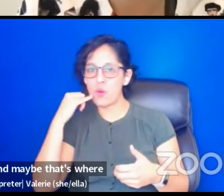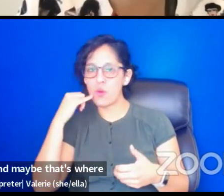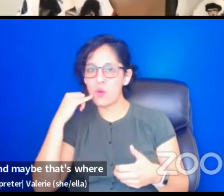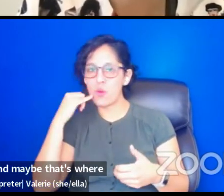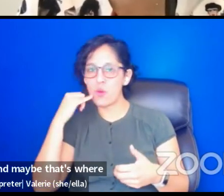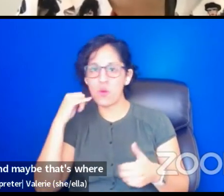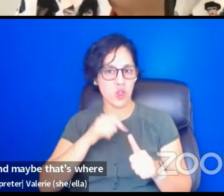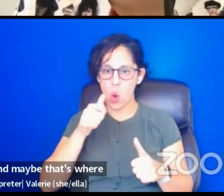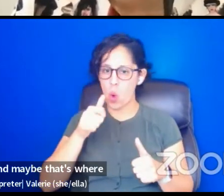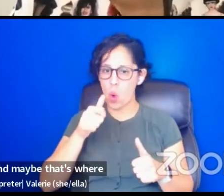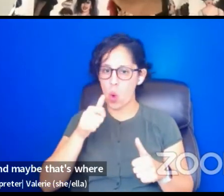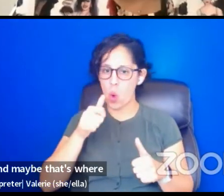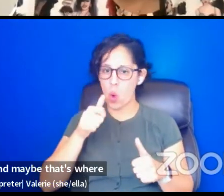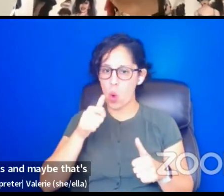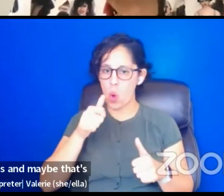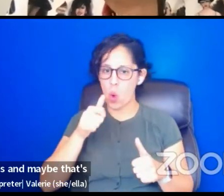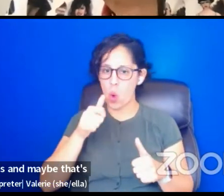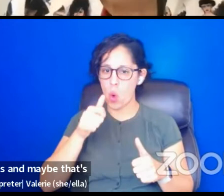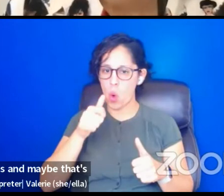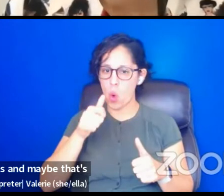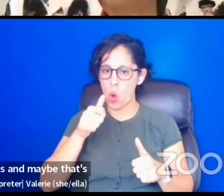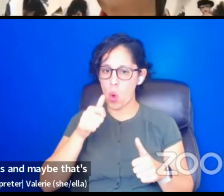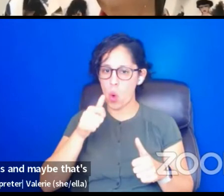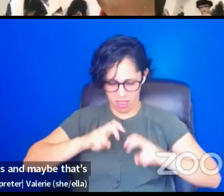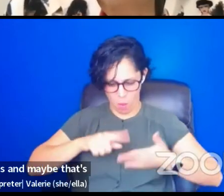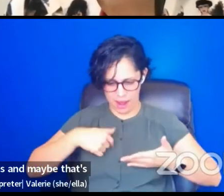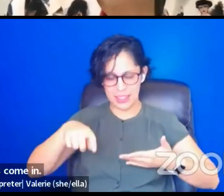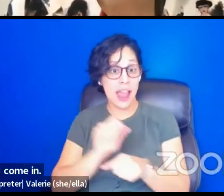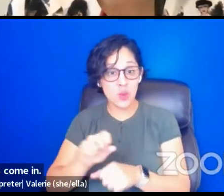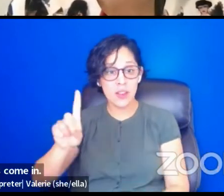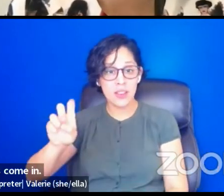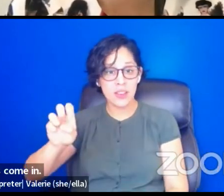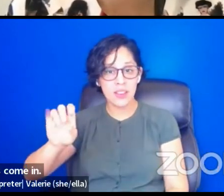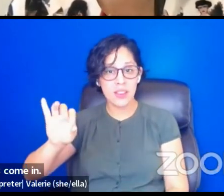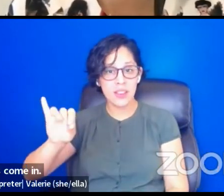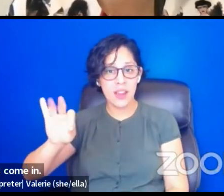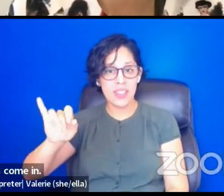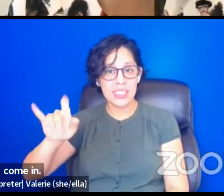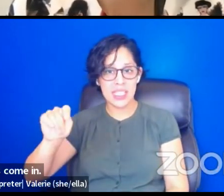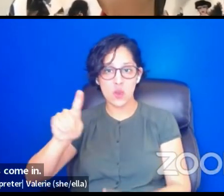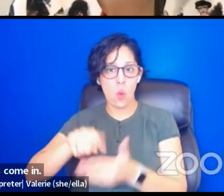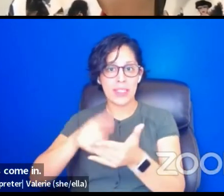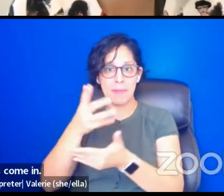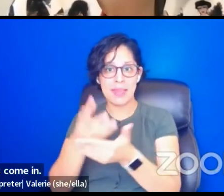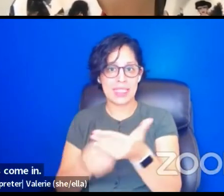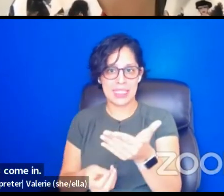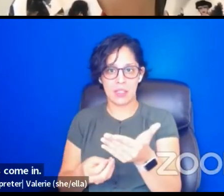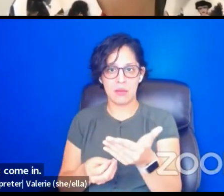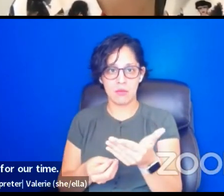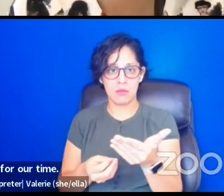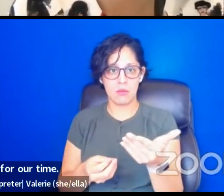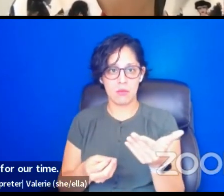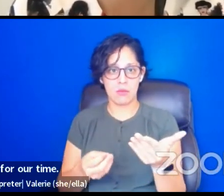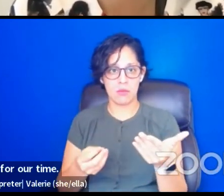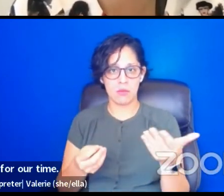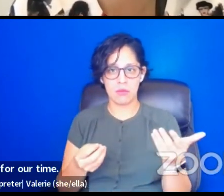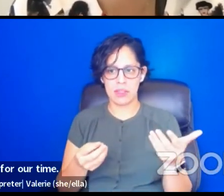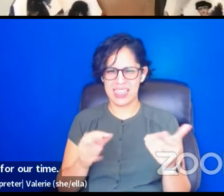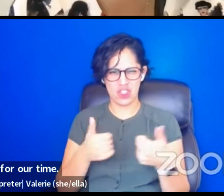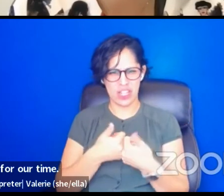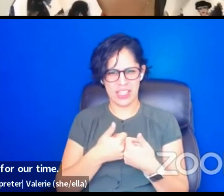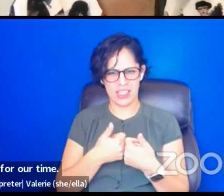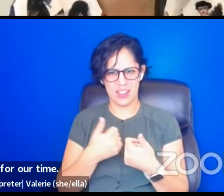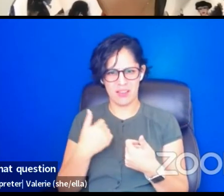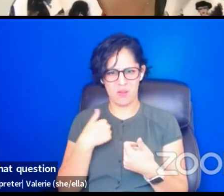deficit has come in. That's such a difficult phrase for our time, because if we really